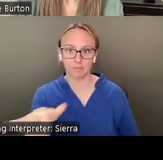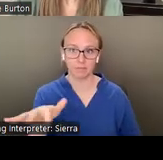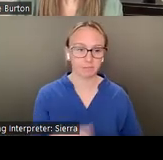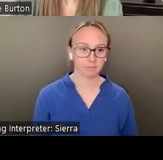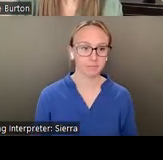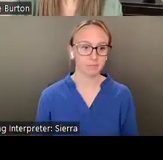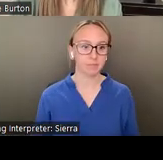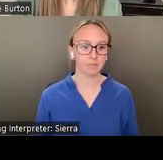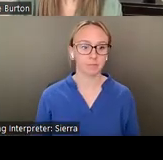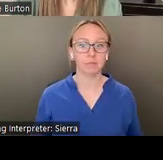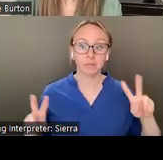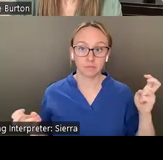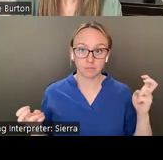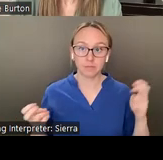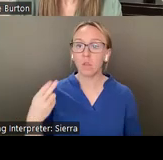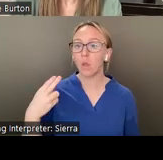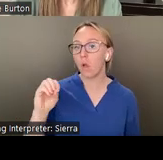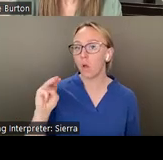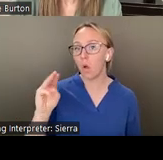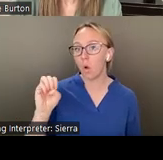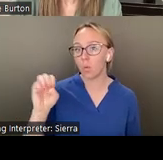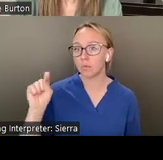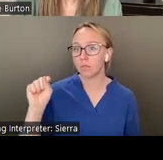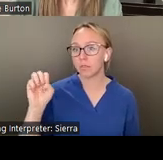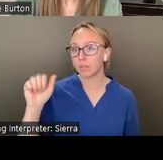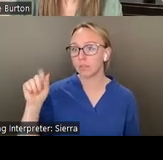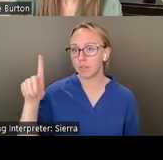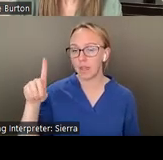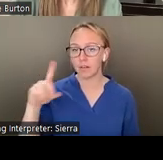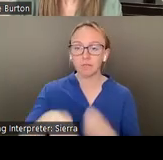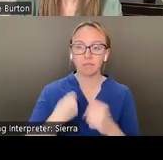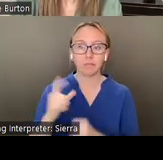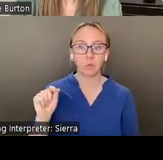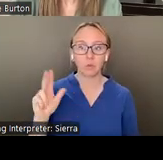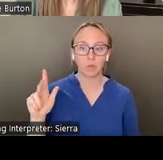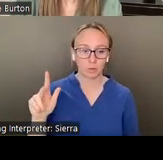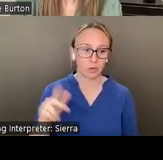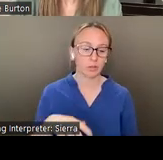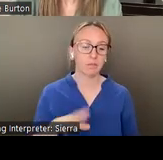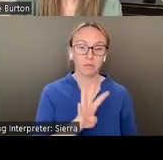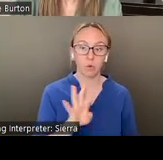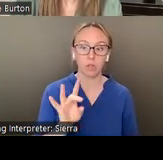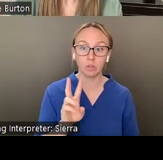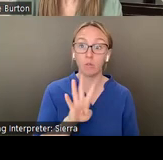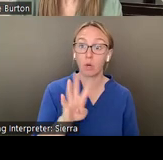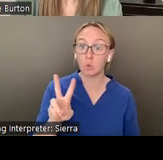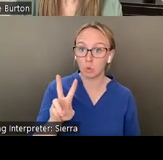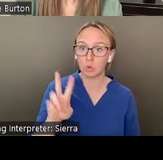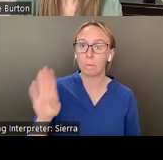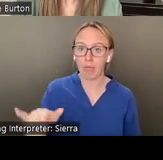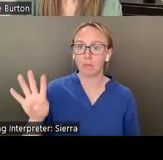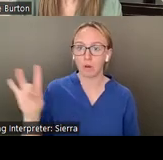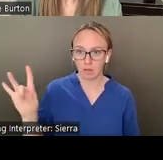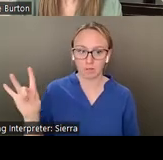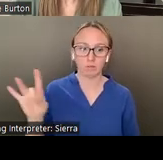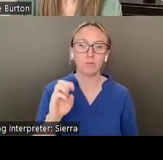This is titled homestead 2023 42 inches by 48. Oil on